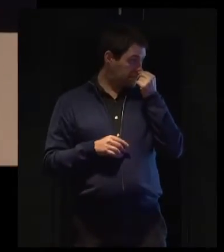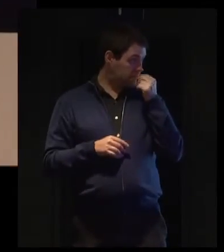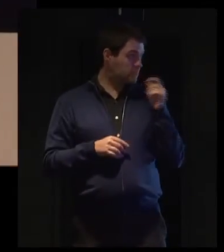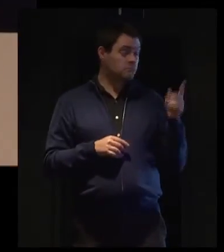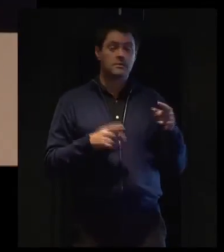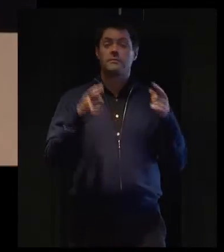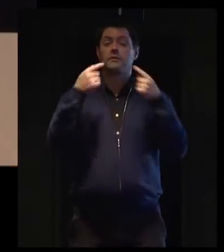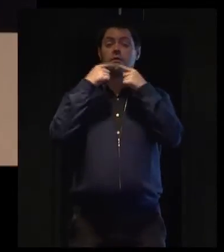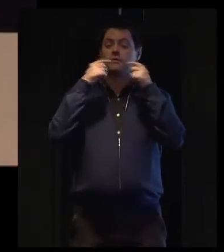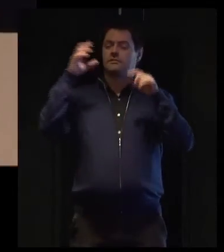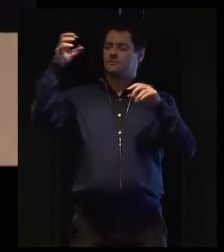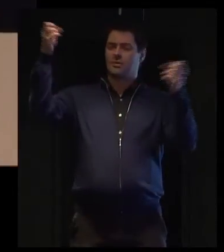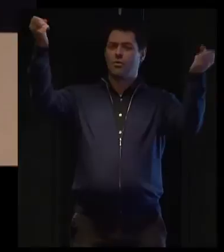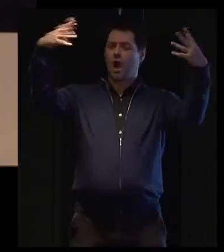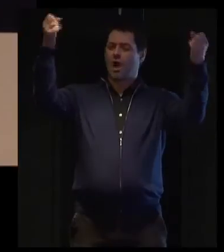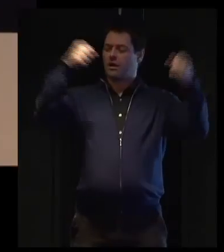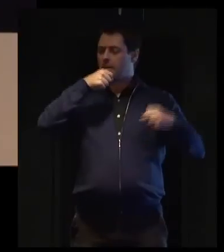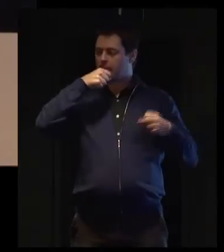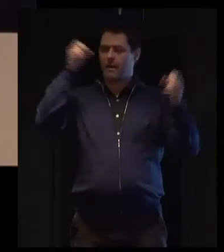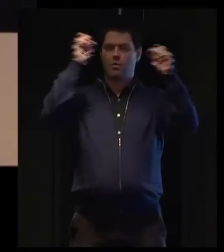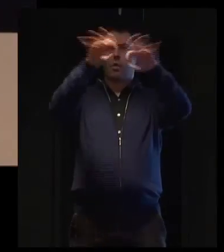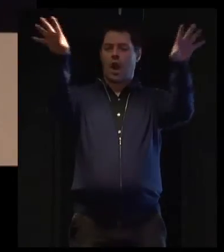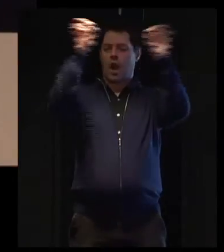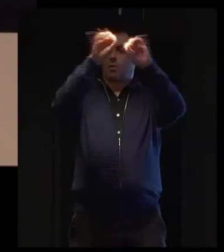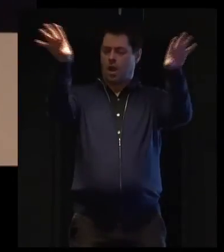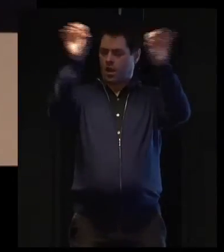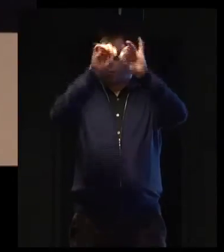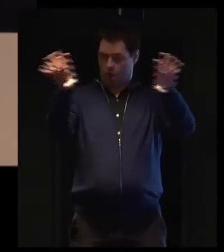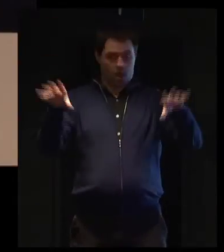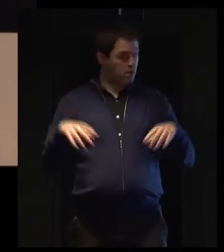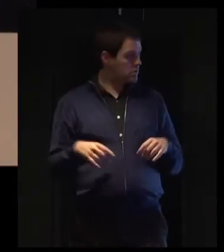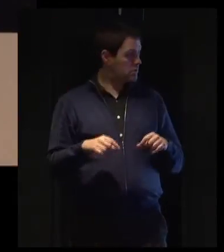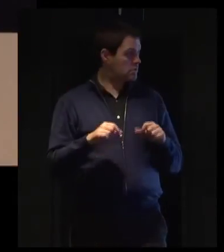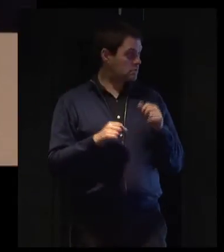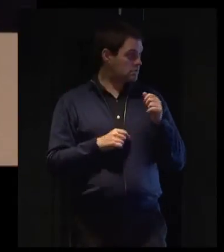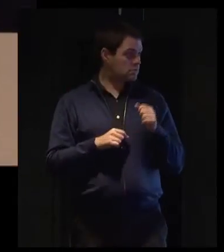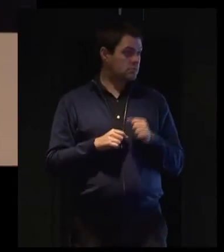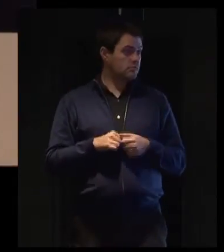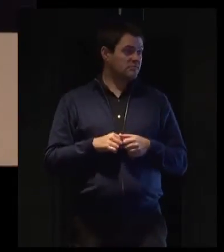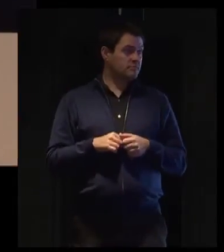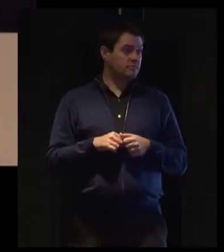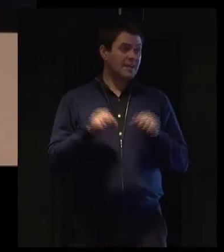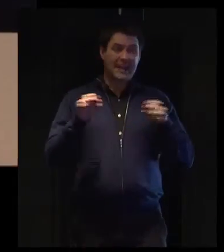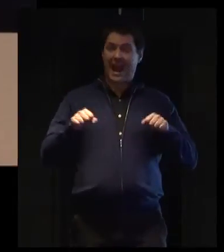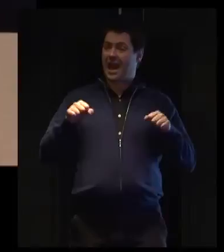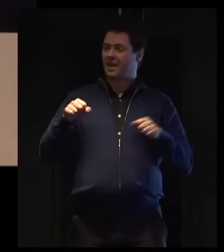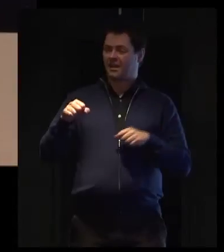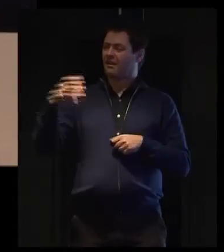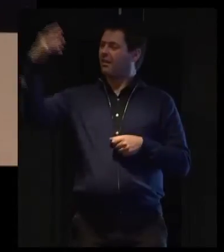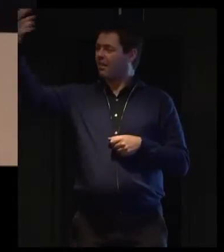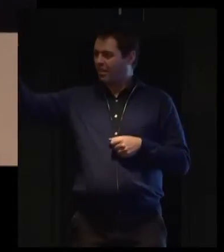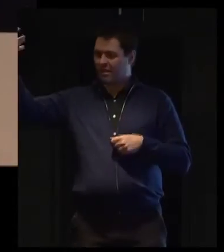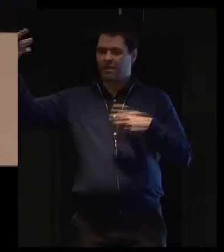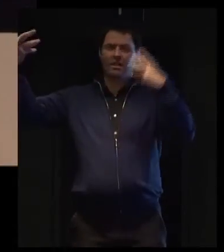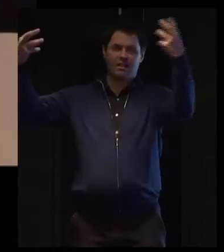Public address systems. One of the systems there is that you can actually increase the number of speakers in a